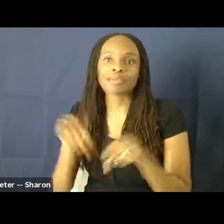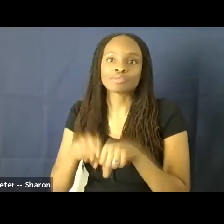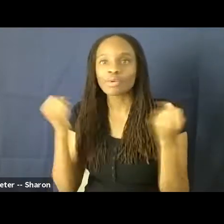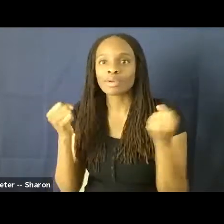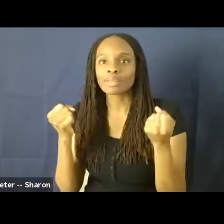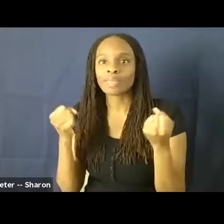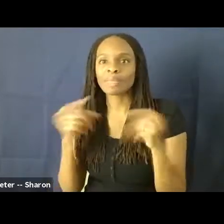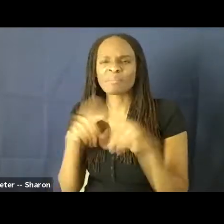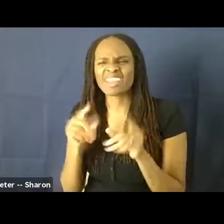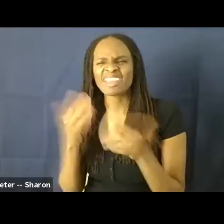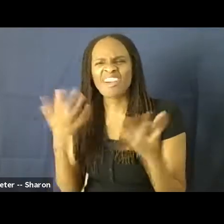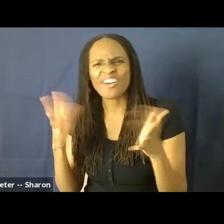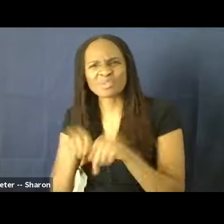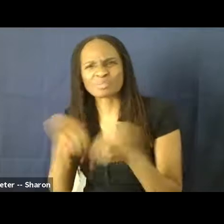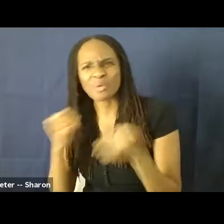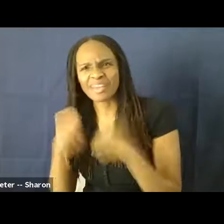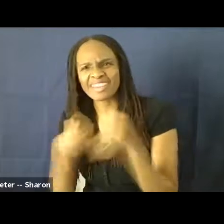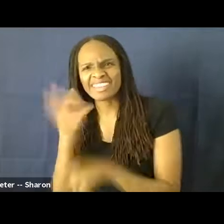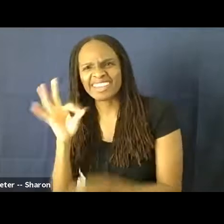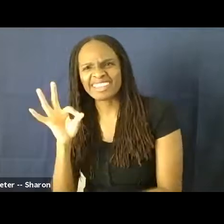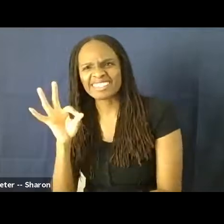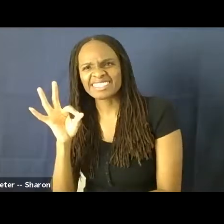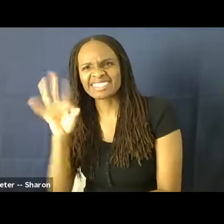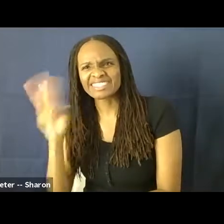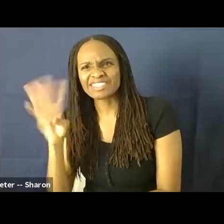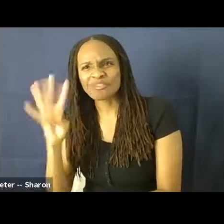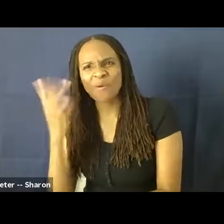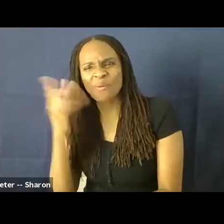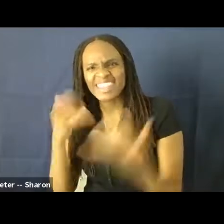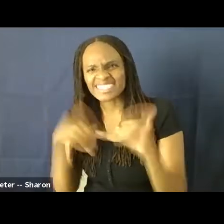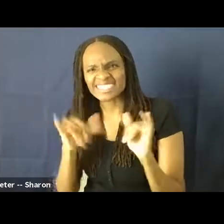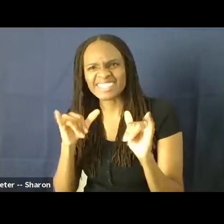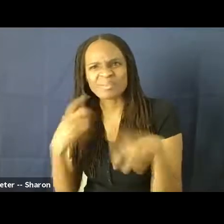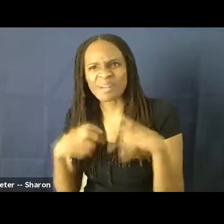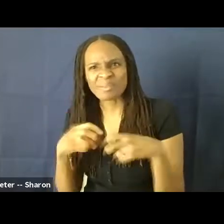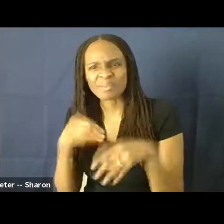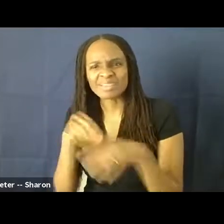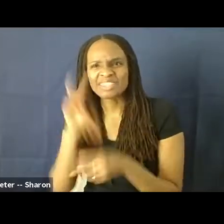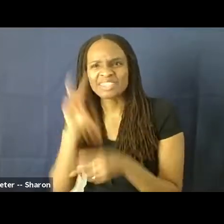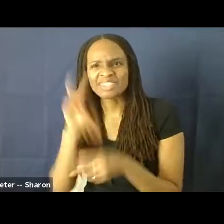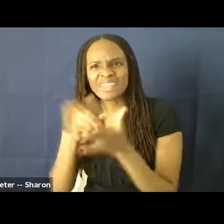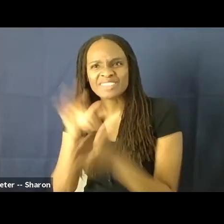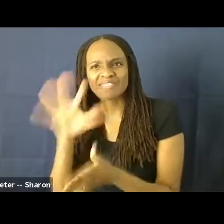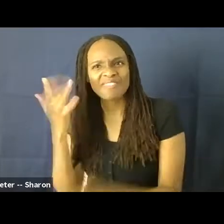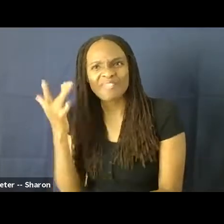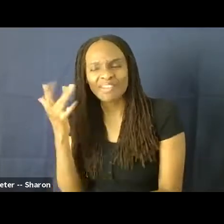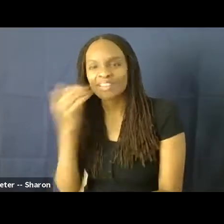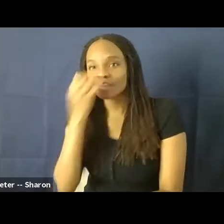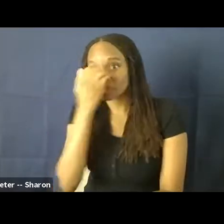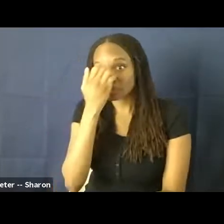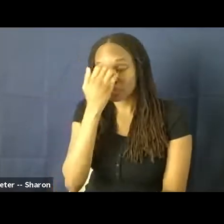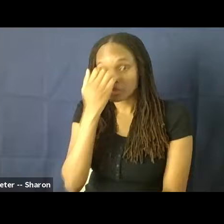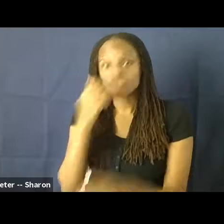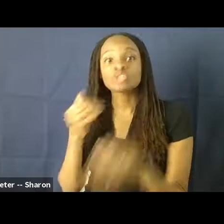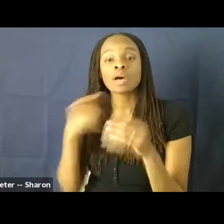broken in 1964. Why are we still talking about it in 2005? Like, why is this such a thing for us? When I was in film school at USC,